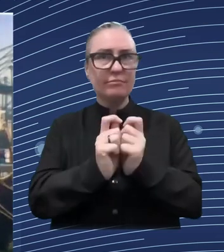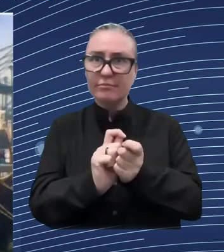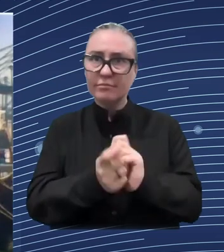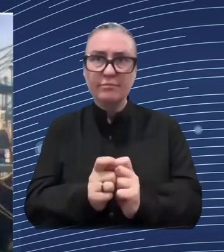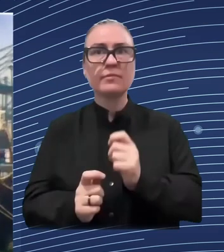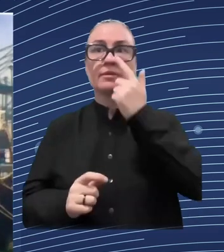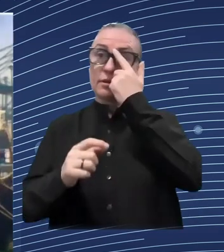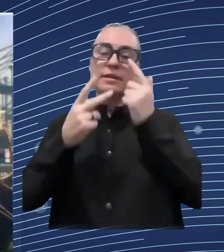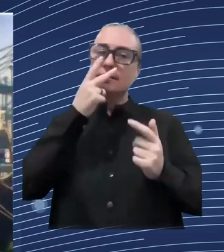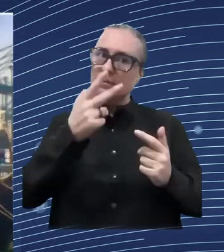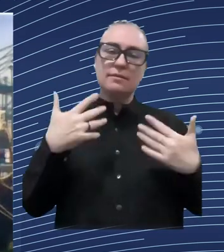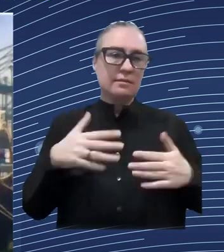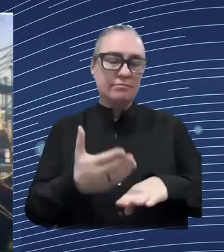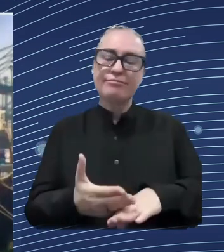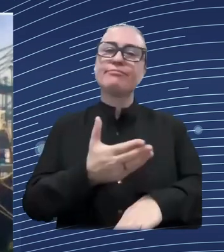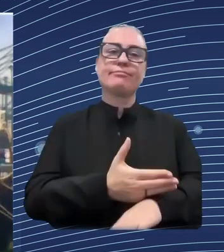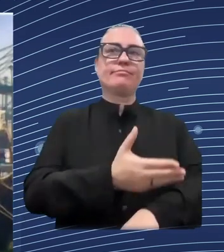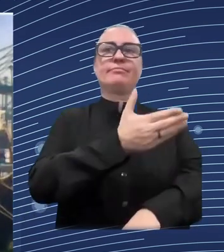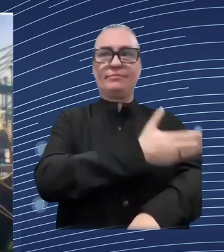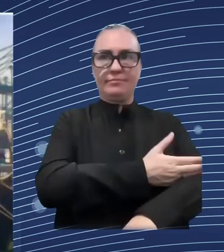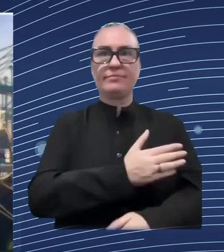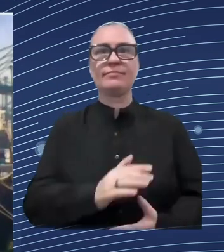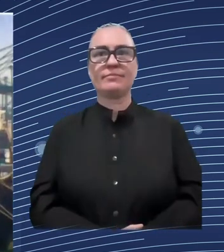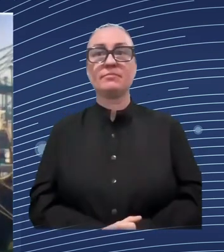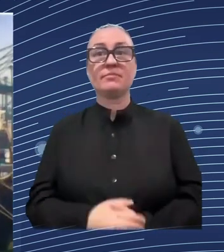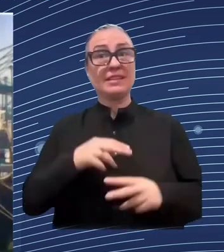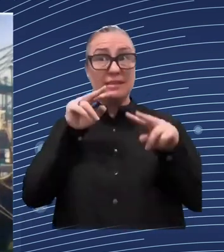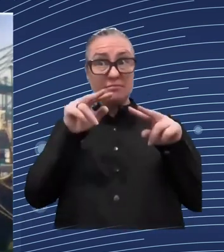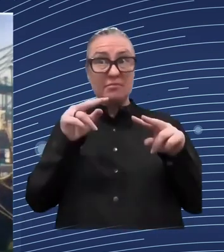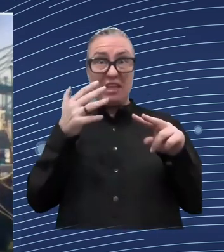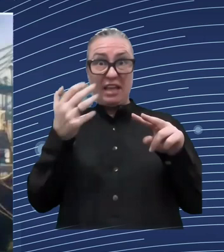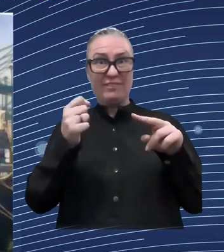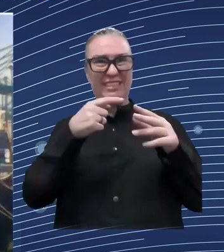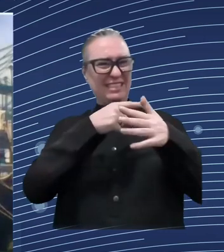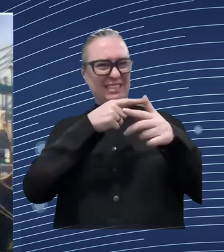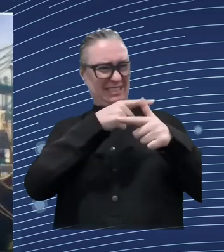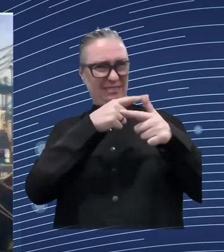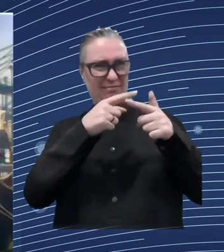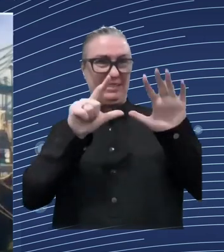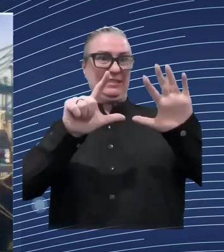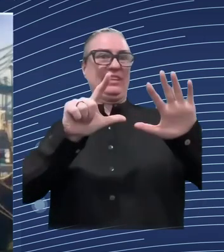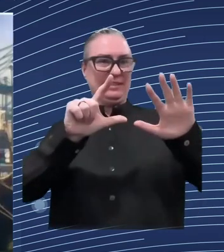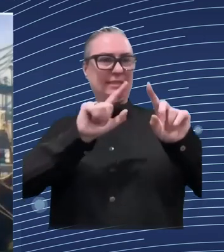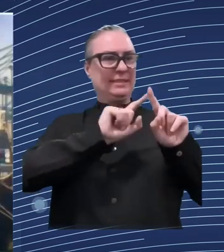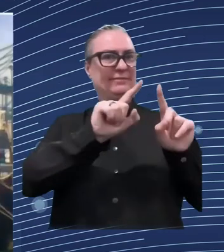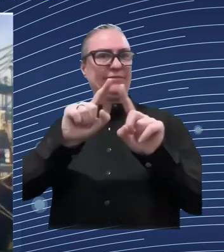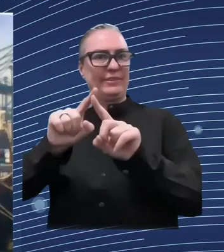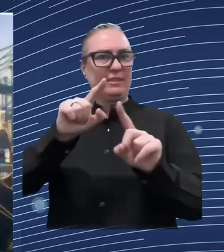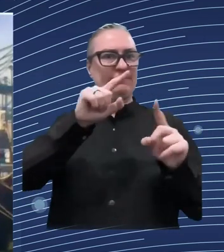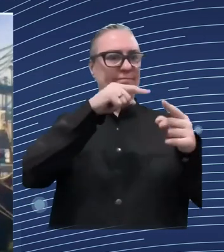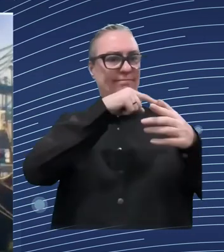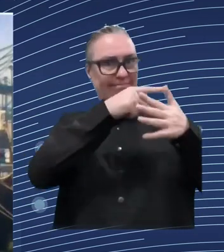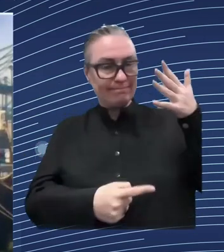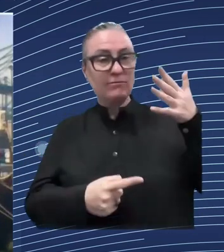talks now the report itself is then as i said giving a snapshot so for each area of the society and the economy